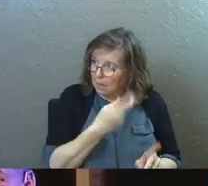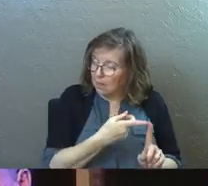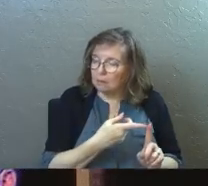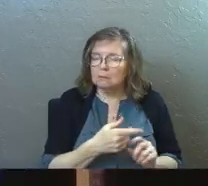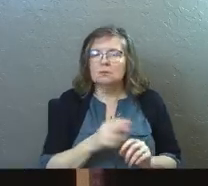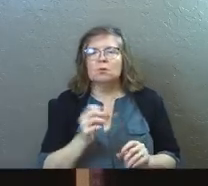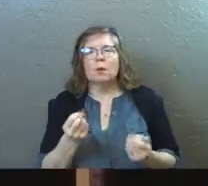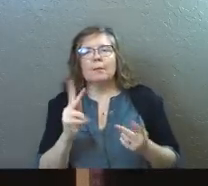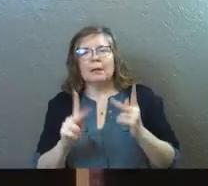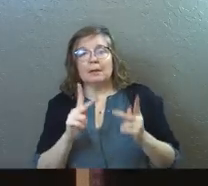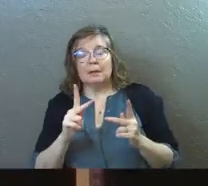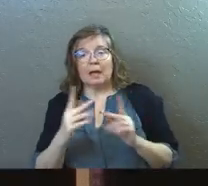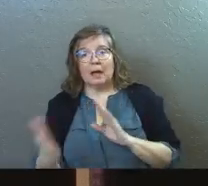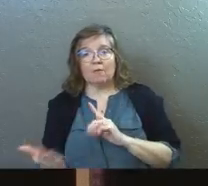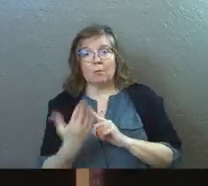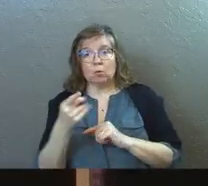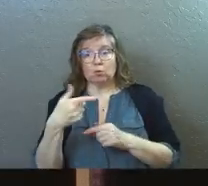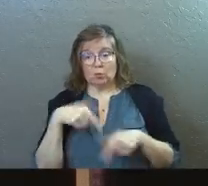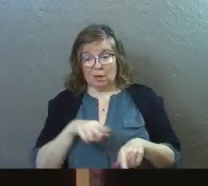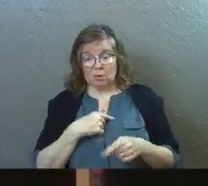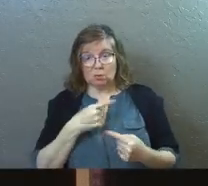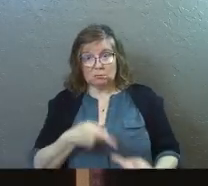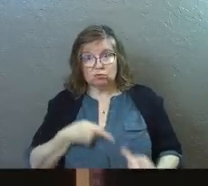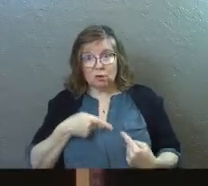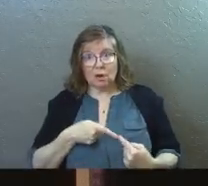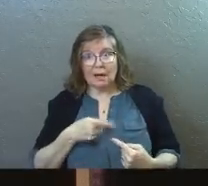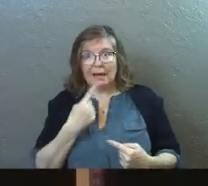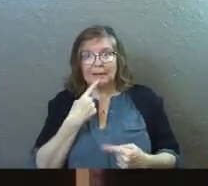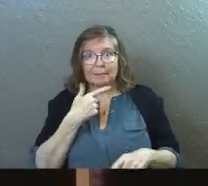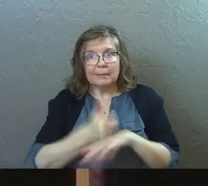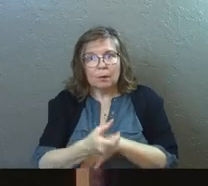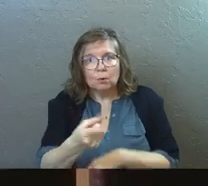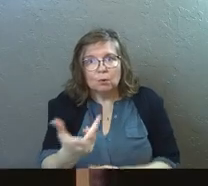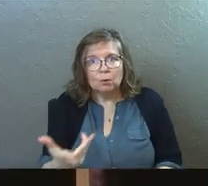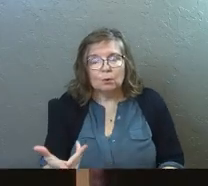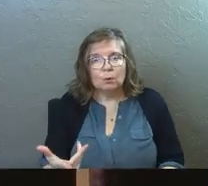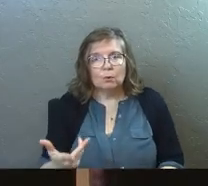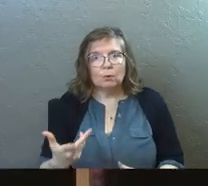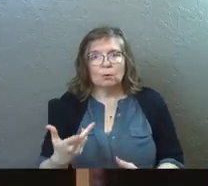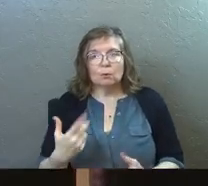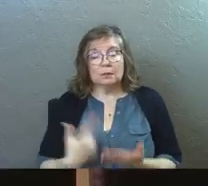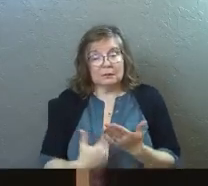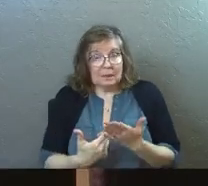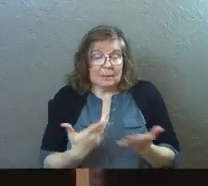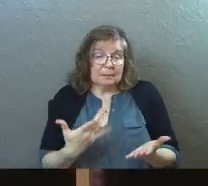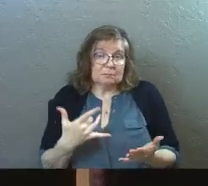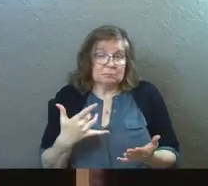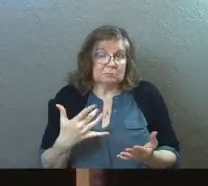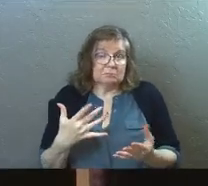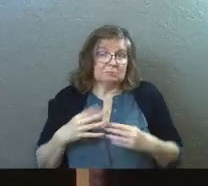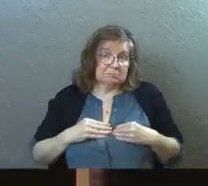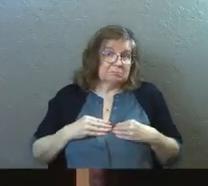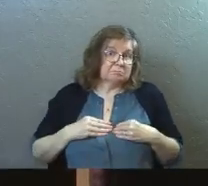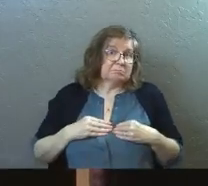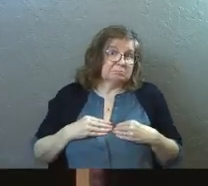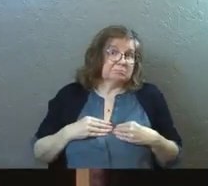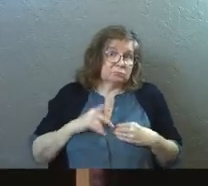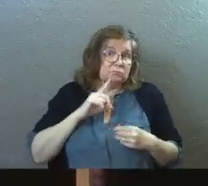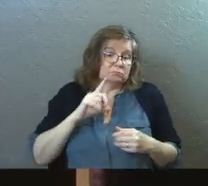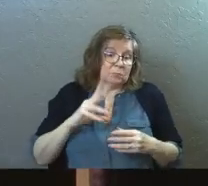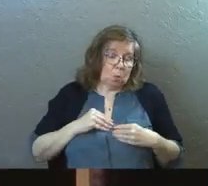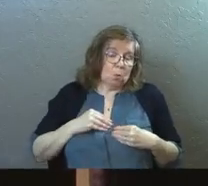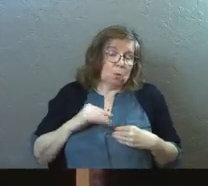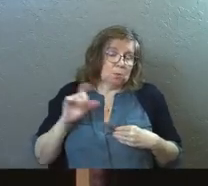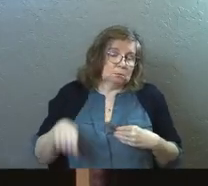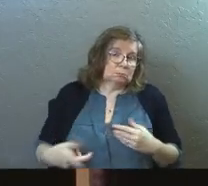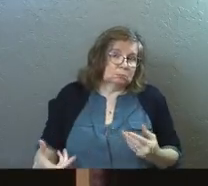to you in the midst of your difficulty and tried to make it your fault? And sometimes it is. And sometimes we need to